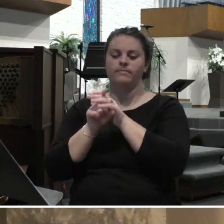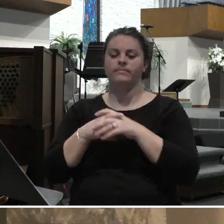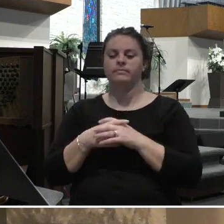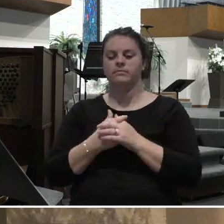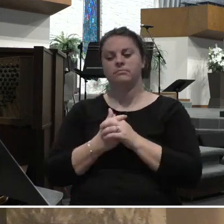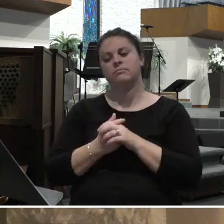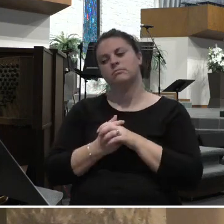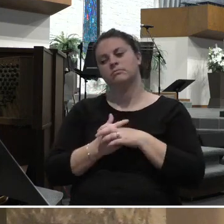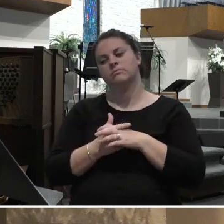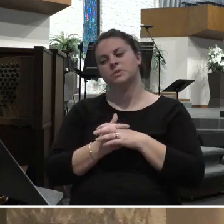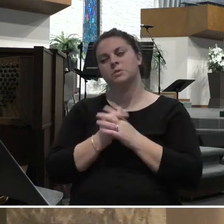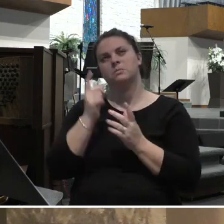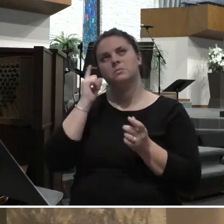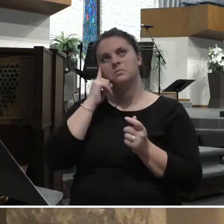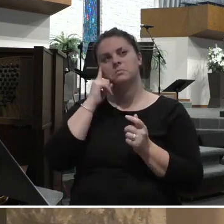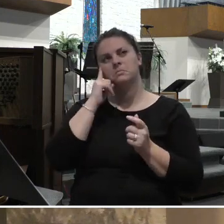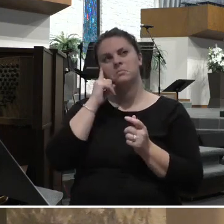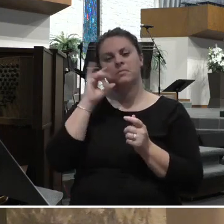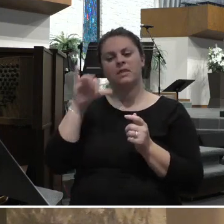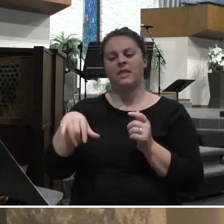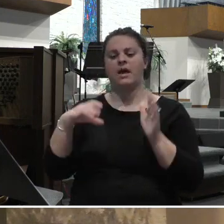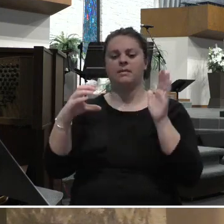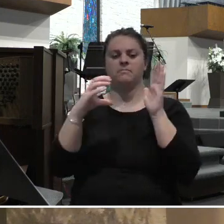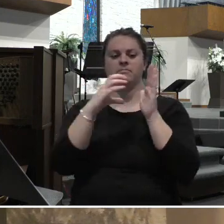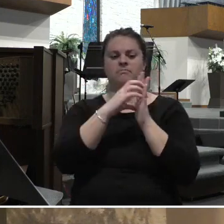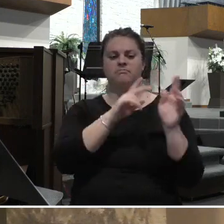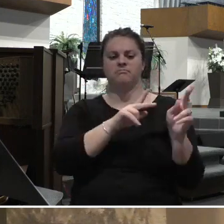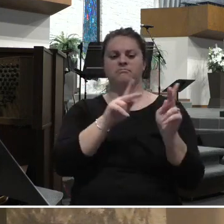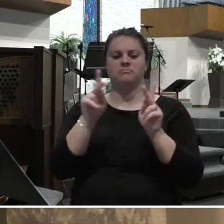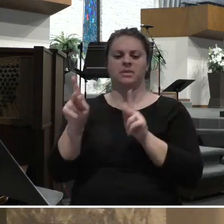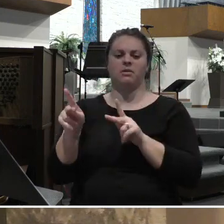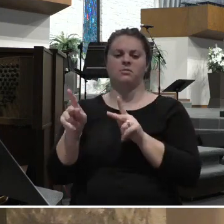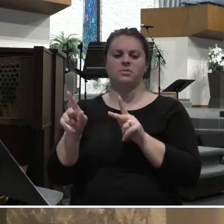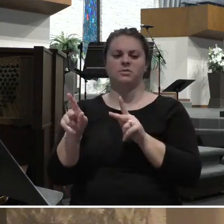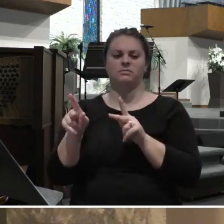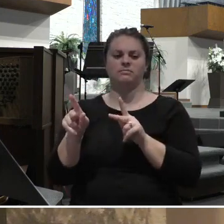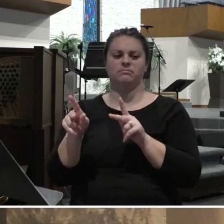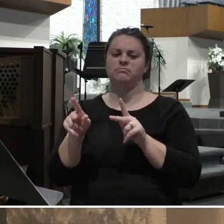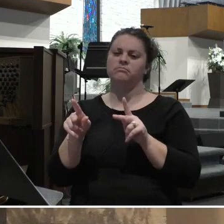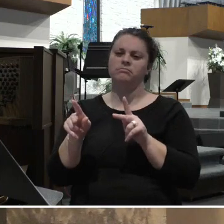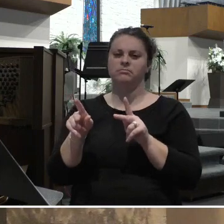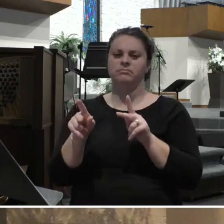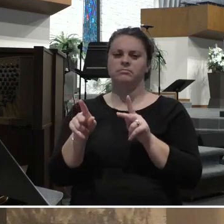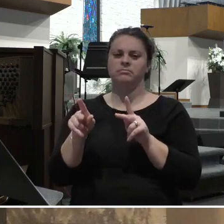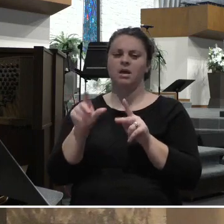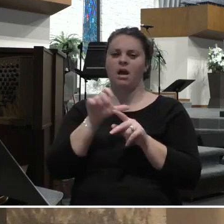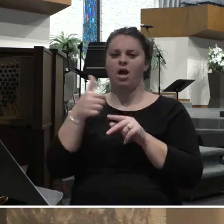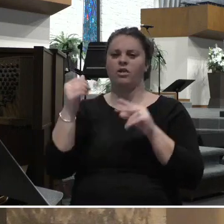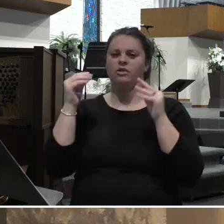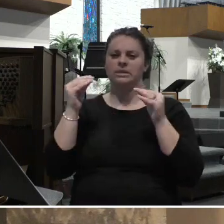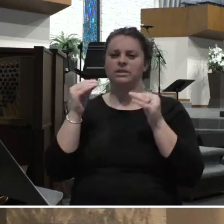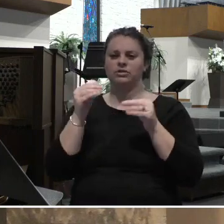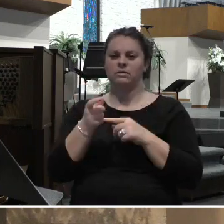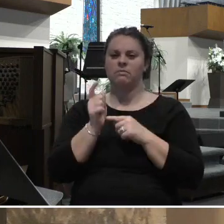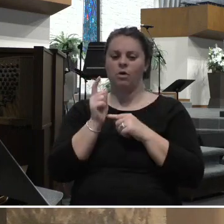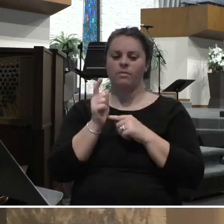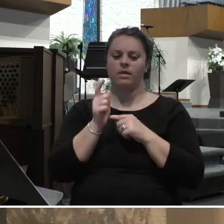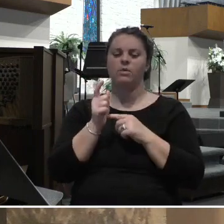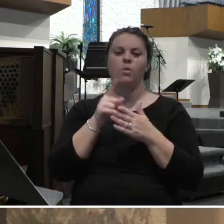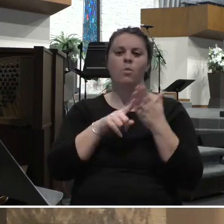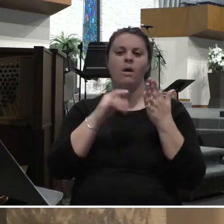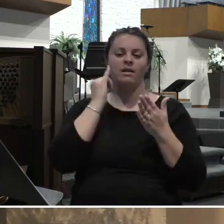in this parable? What if the point is not about the amount given to each of these workers?